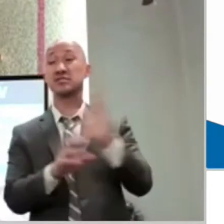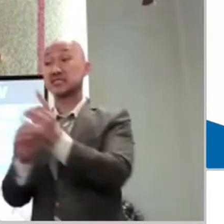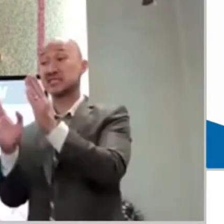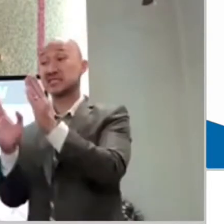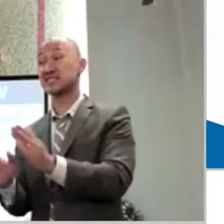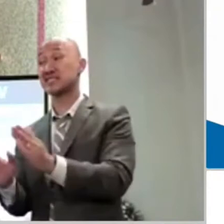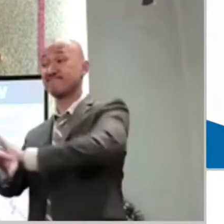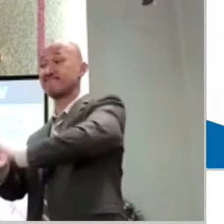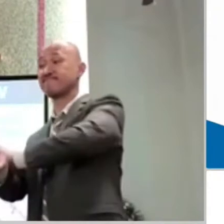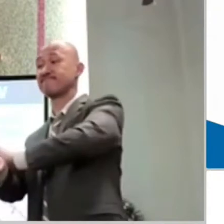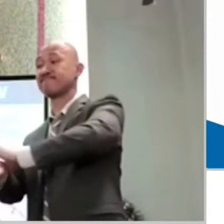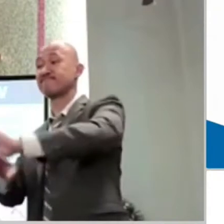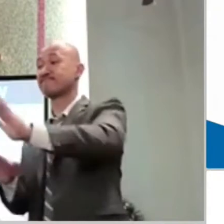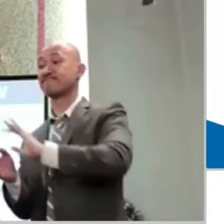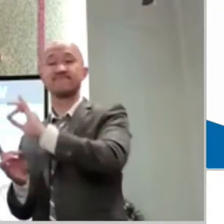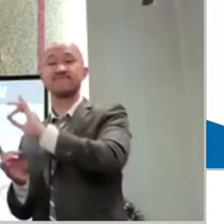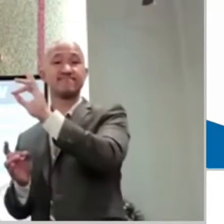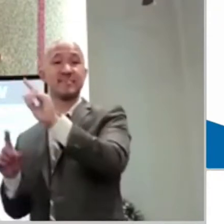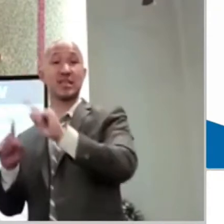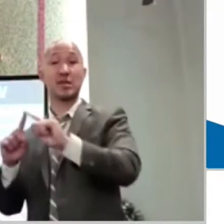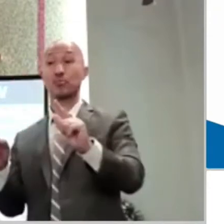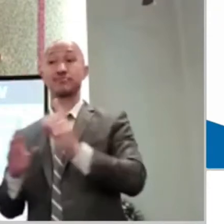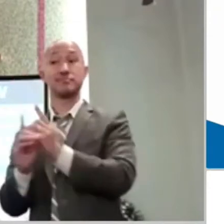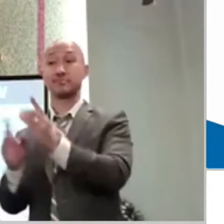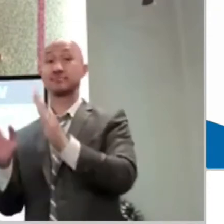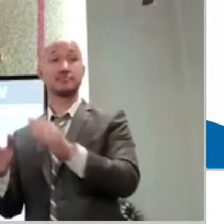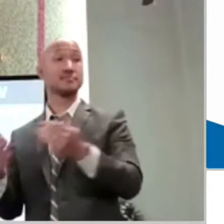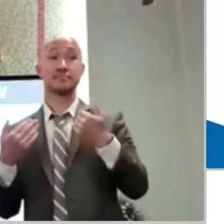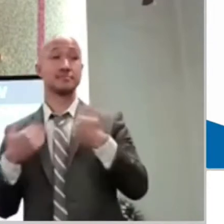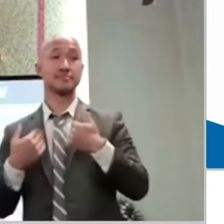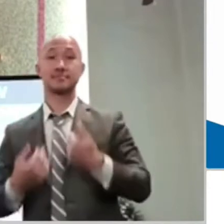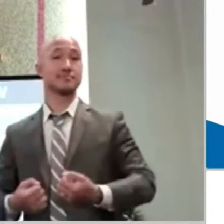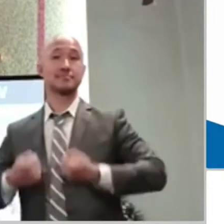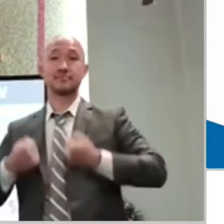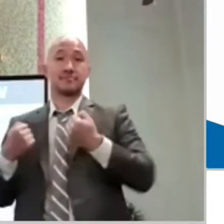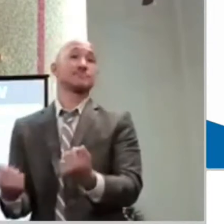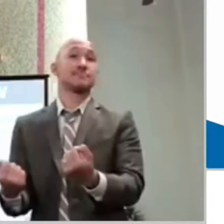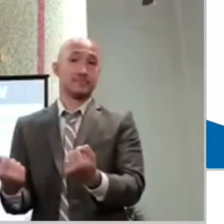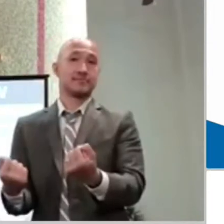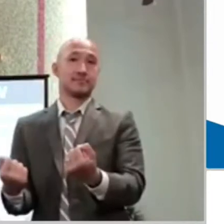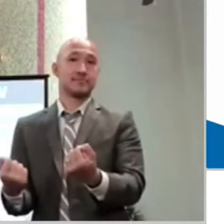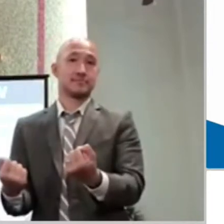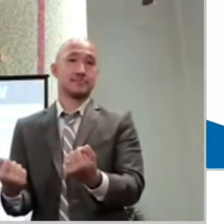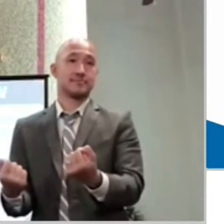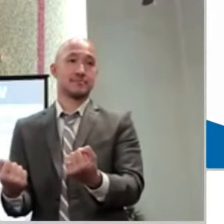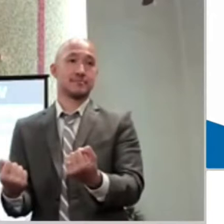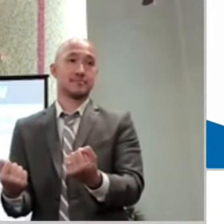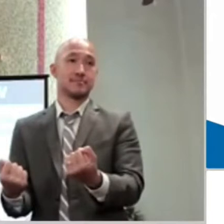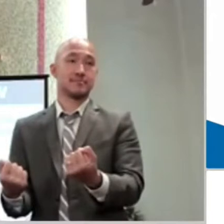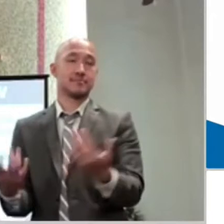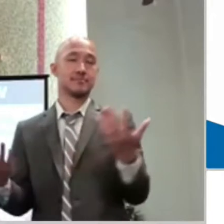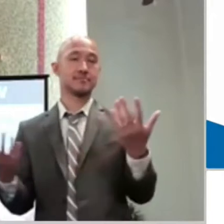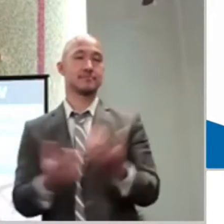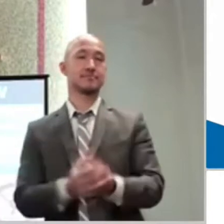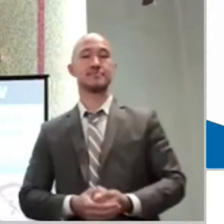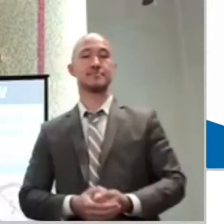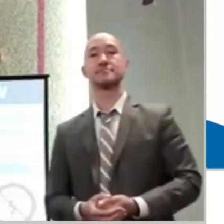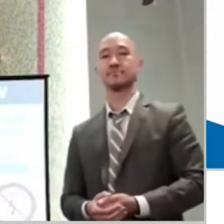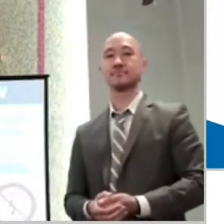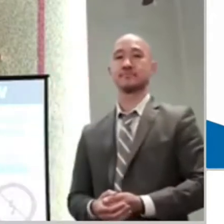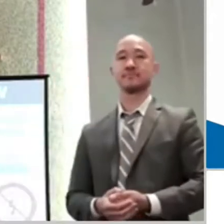but they didn't have the power to do it. So imagine the desperation. The father